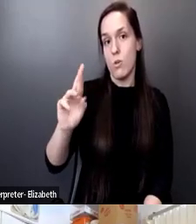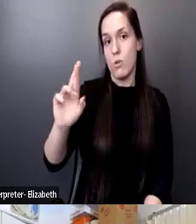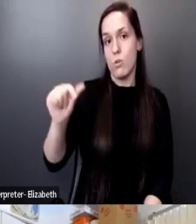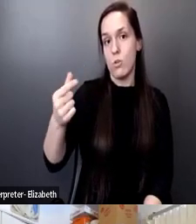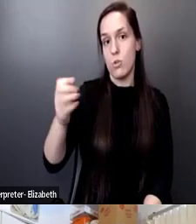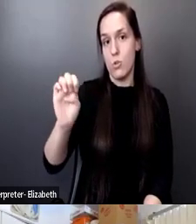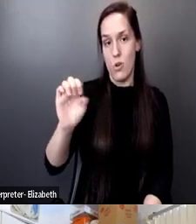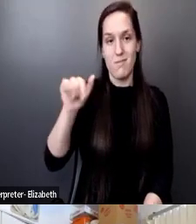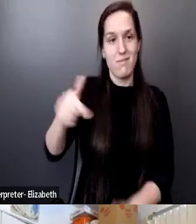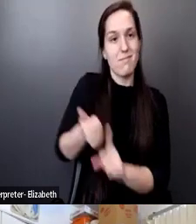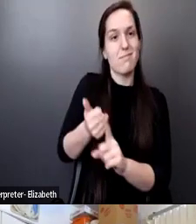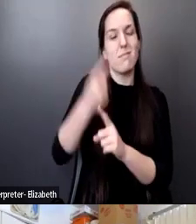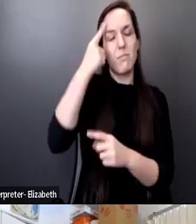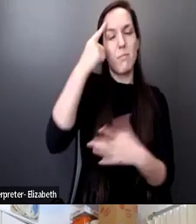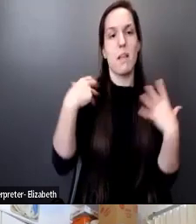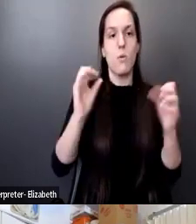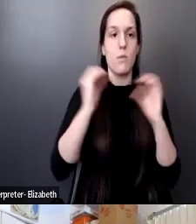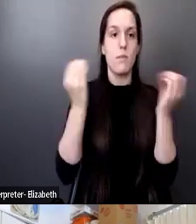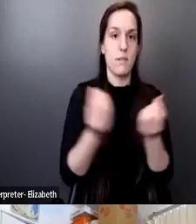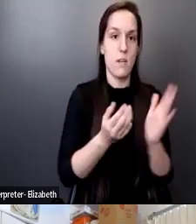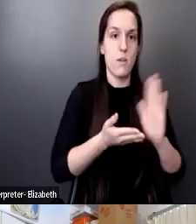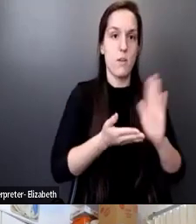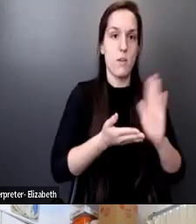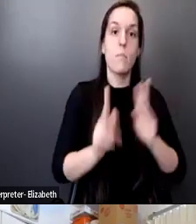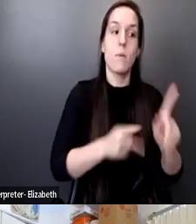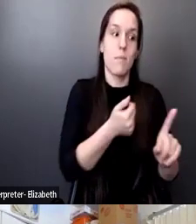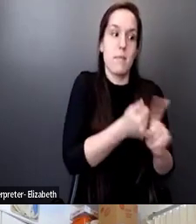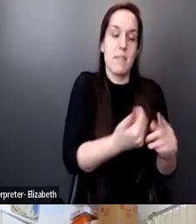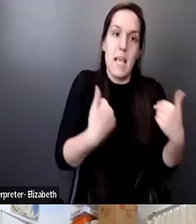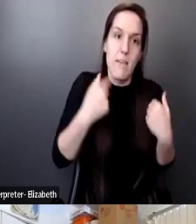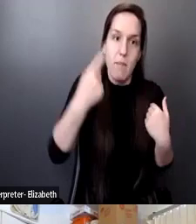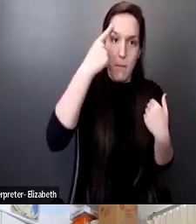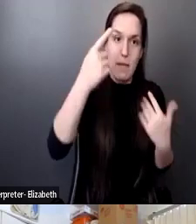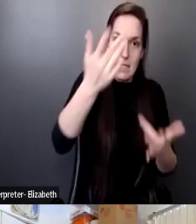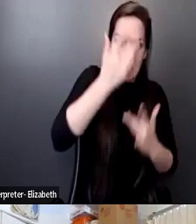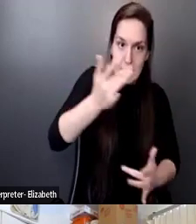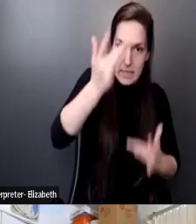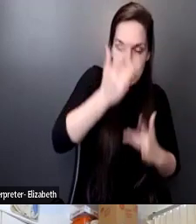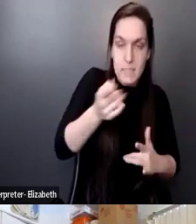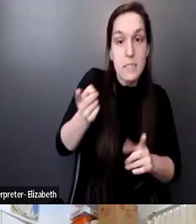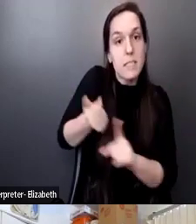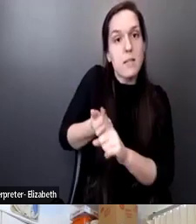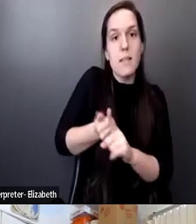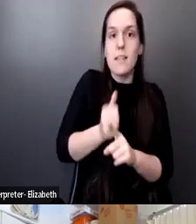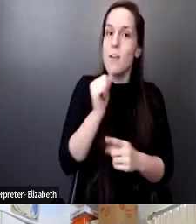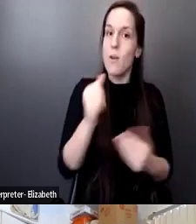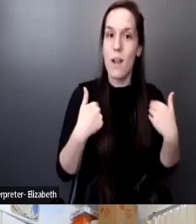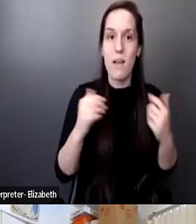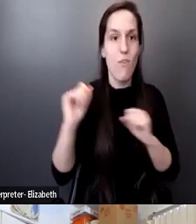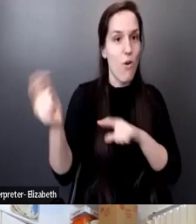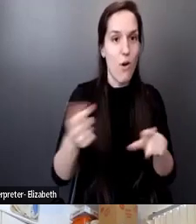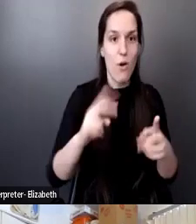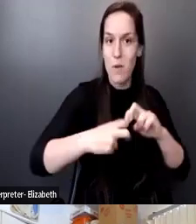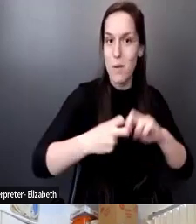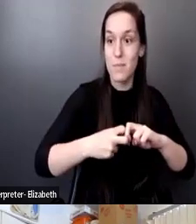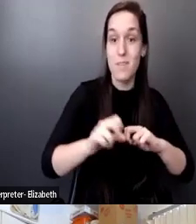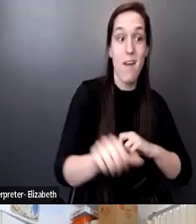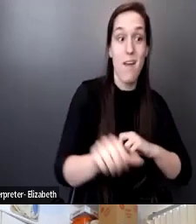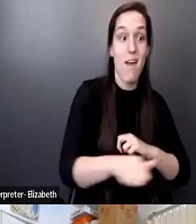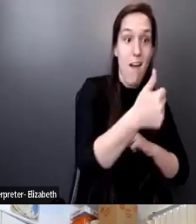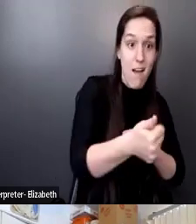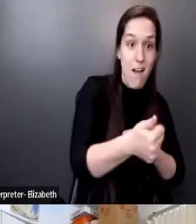organization that's run by people who actually live with mental illnesses. And guess what, they don't have all of the problems that some other